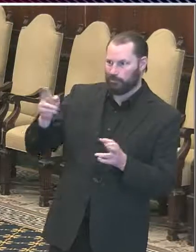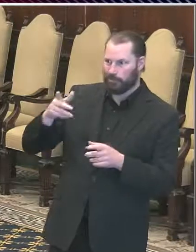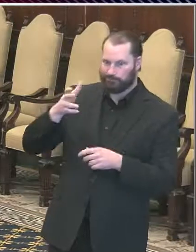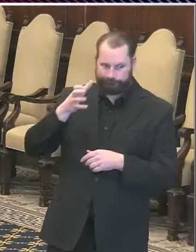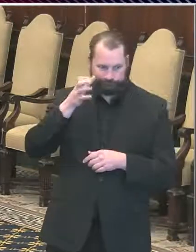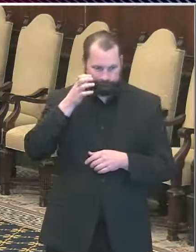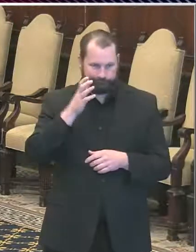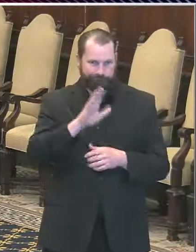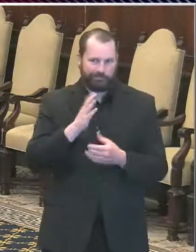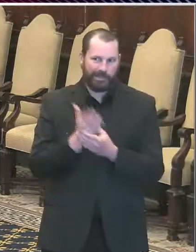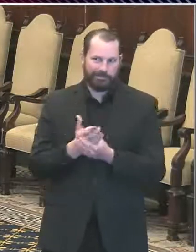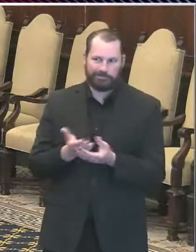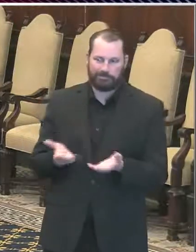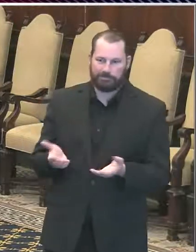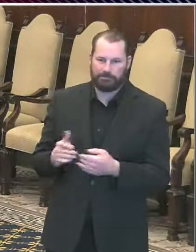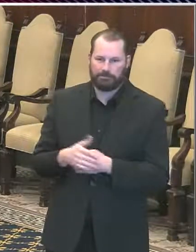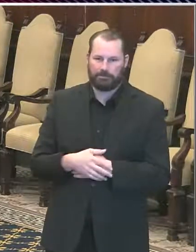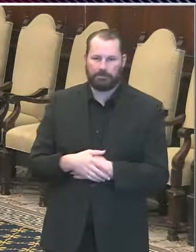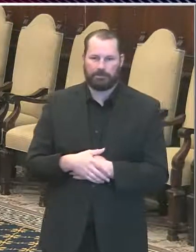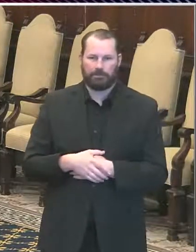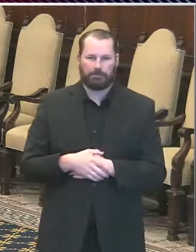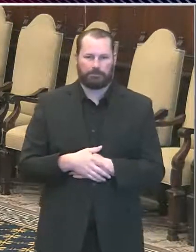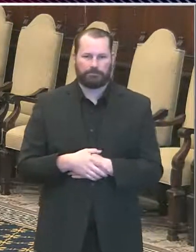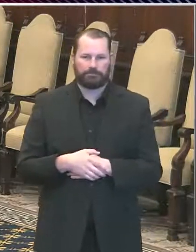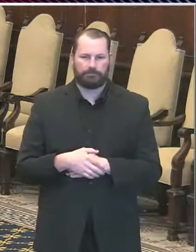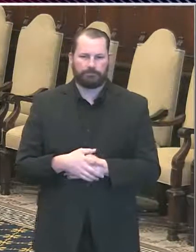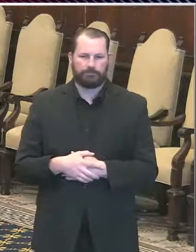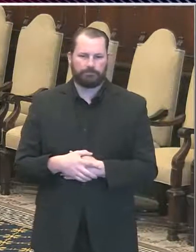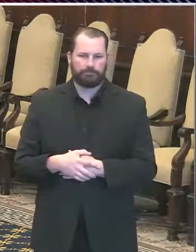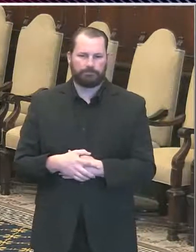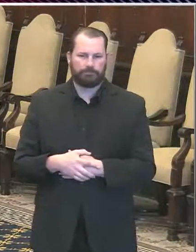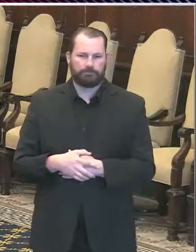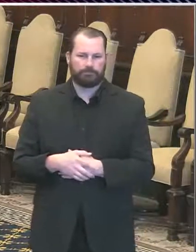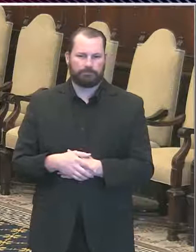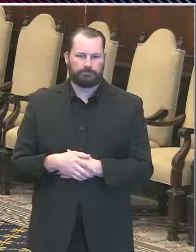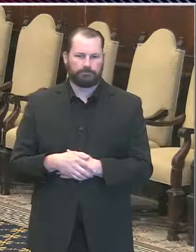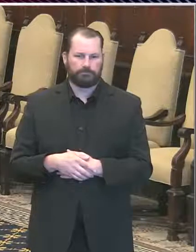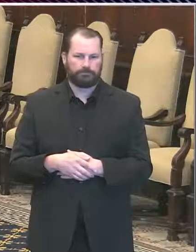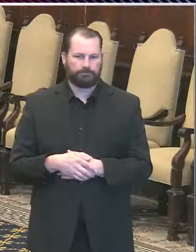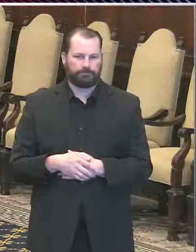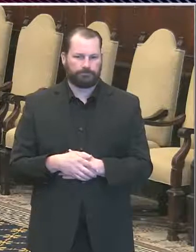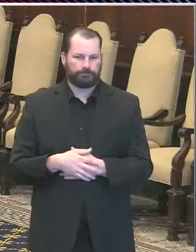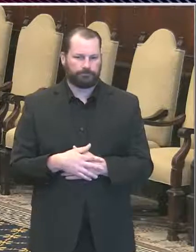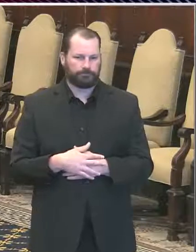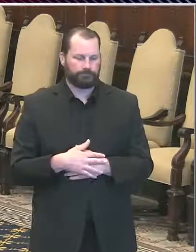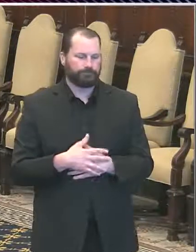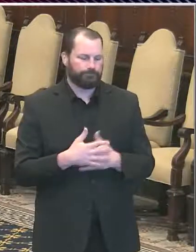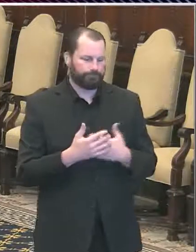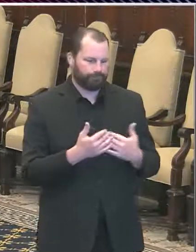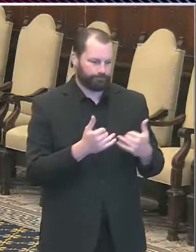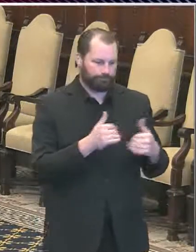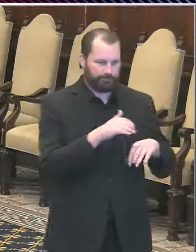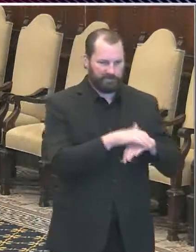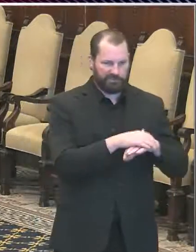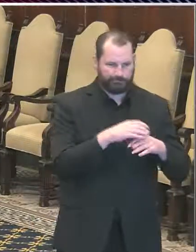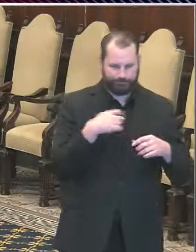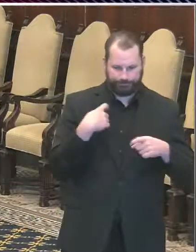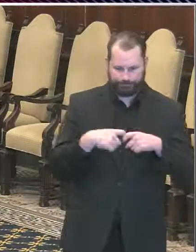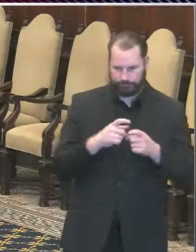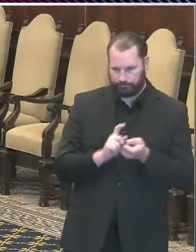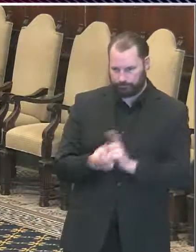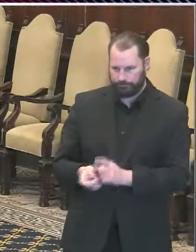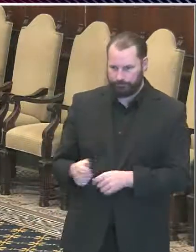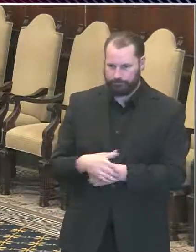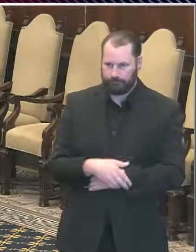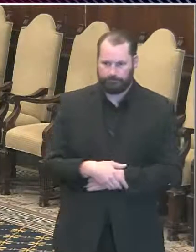the response Brian and we said that we have been in contact with the tribunals to be able to